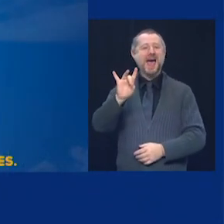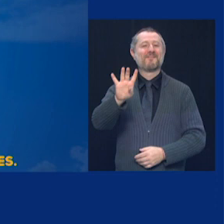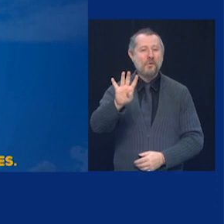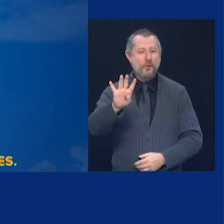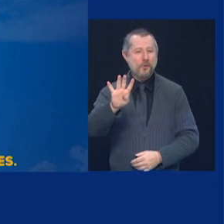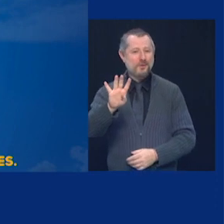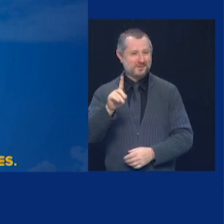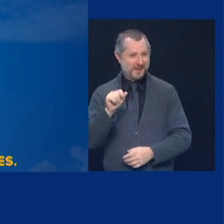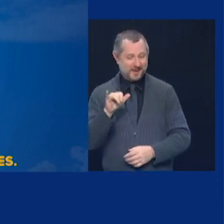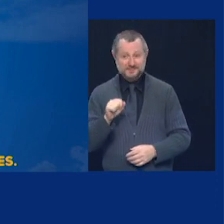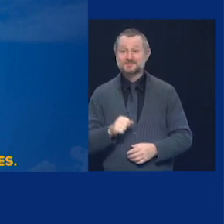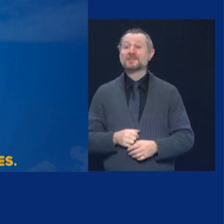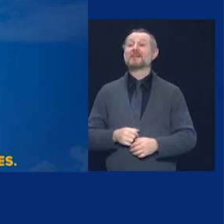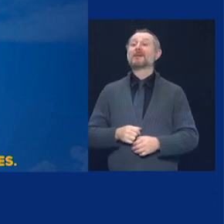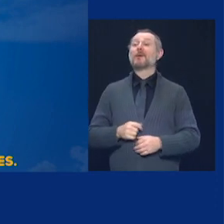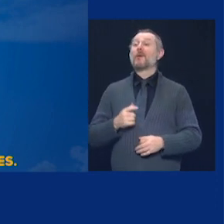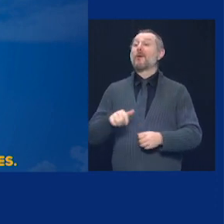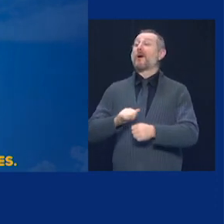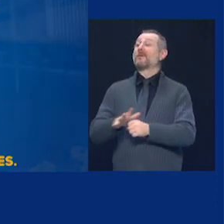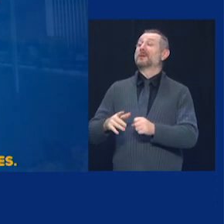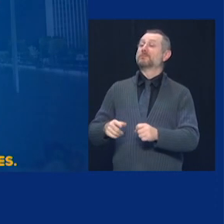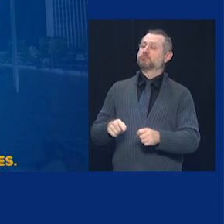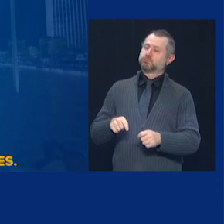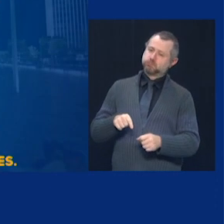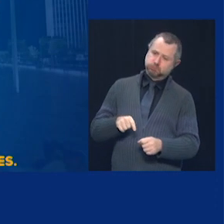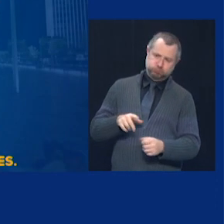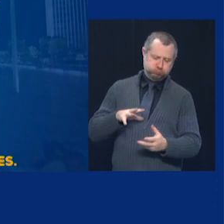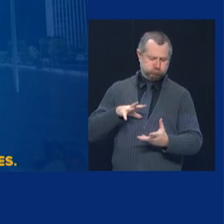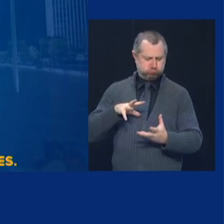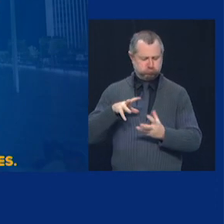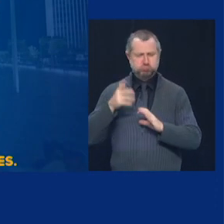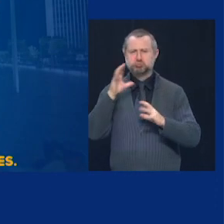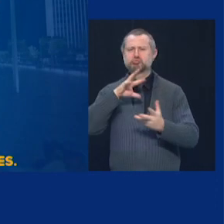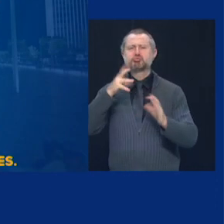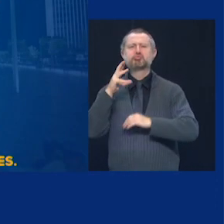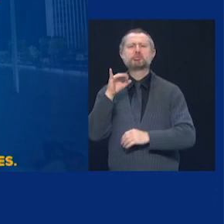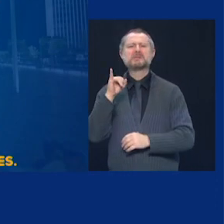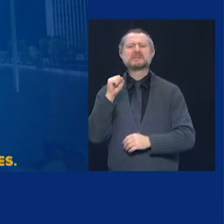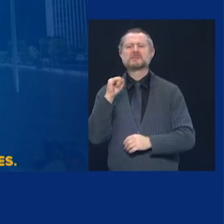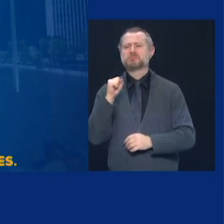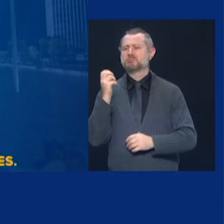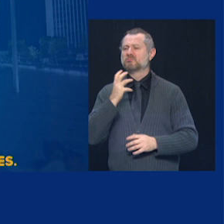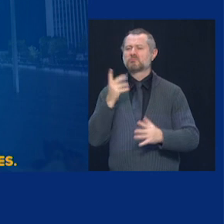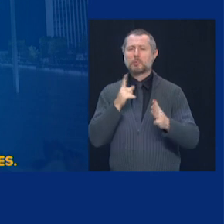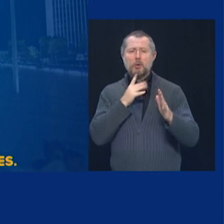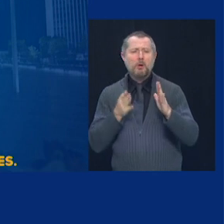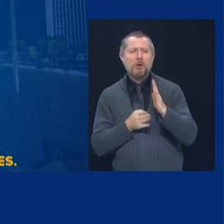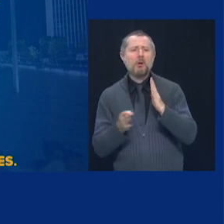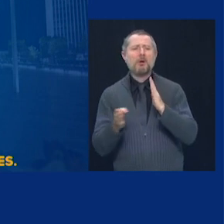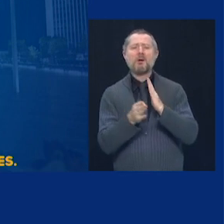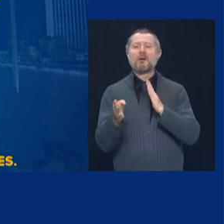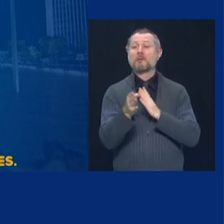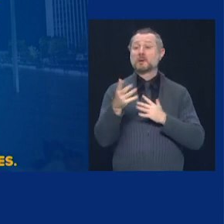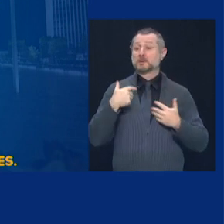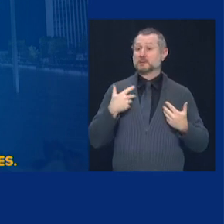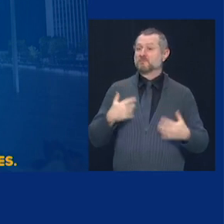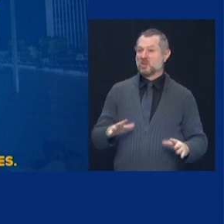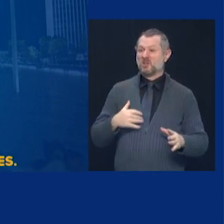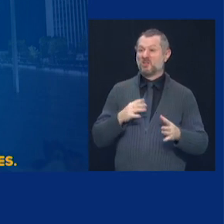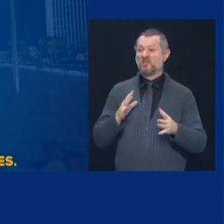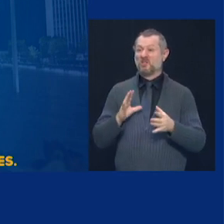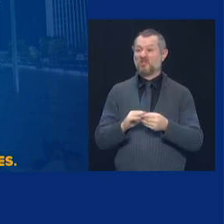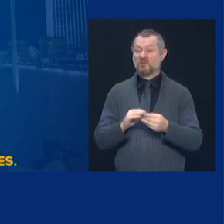COVID crisis experience journey. As I mentioned, I'll be doing regularly scheduled